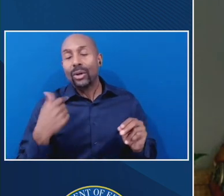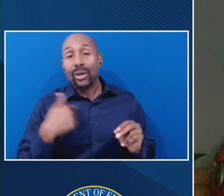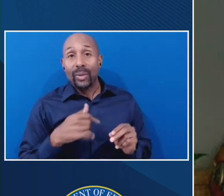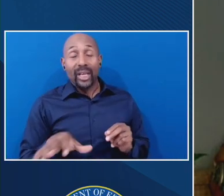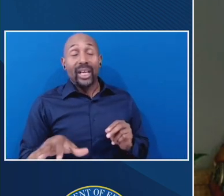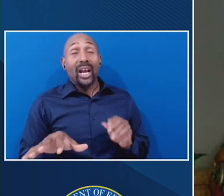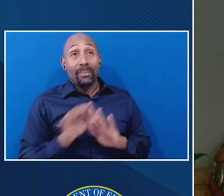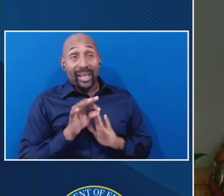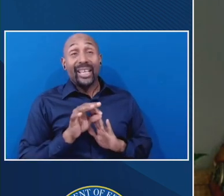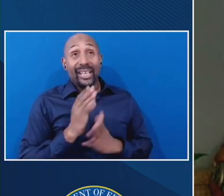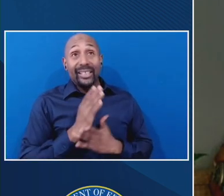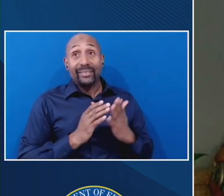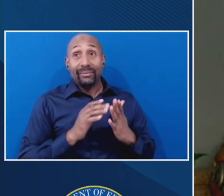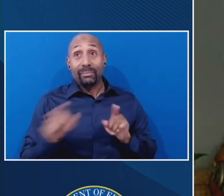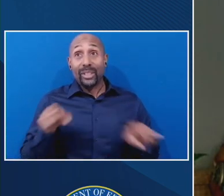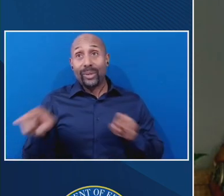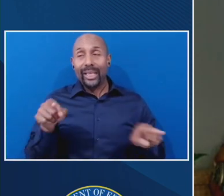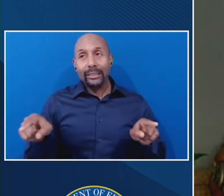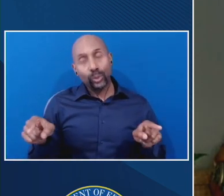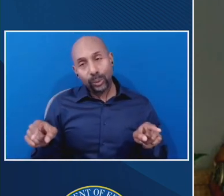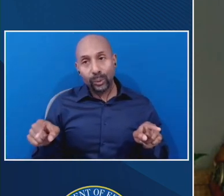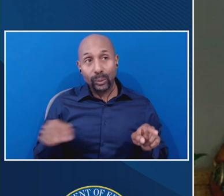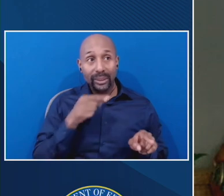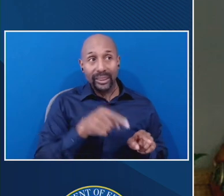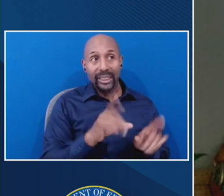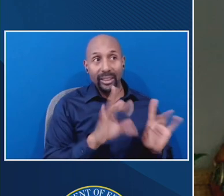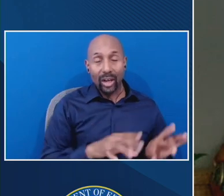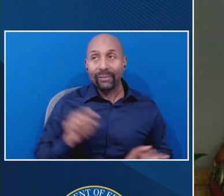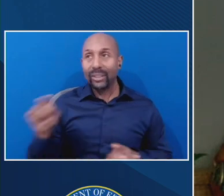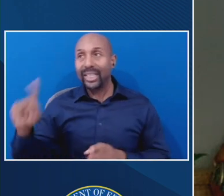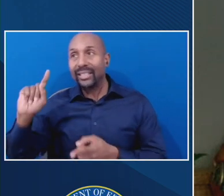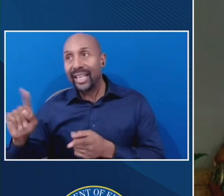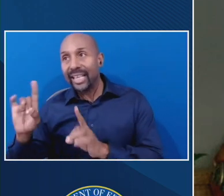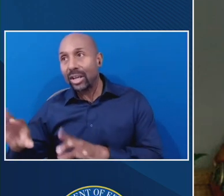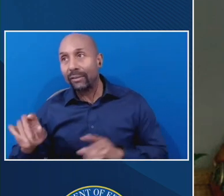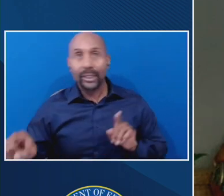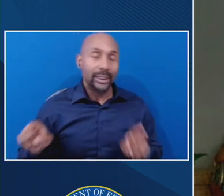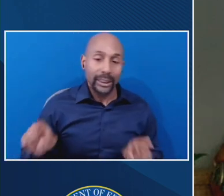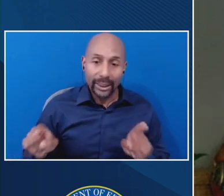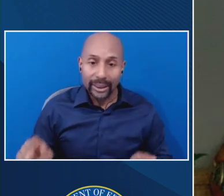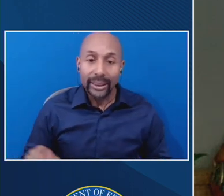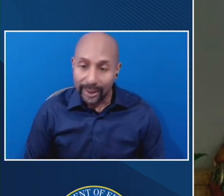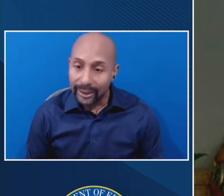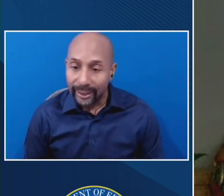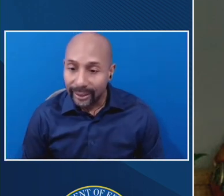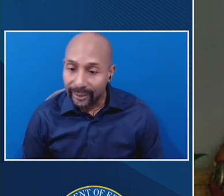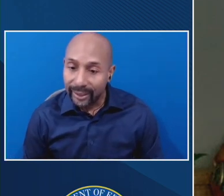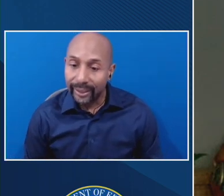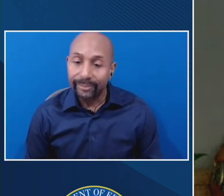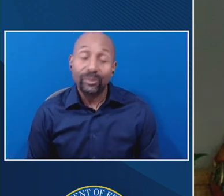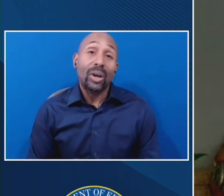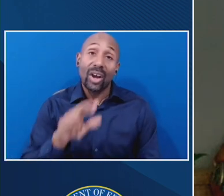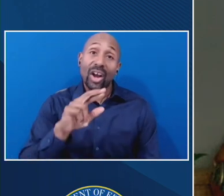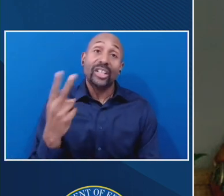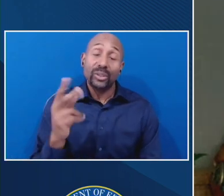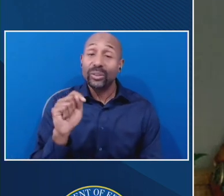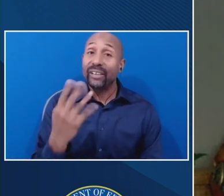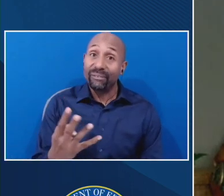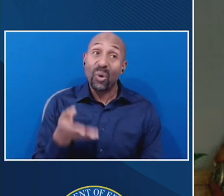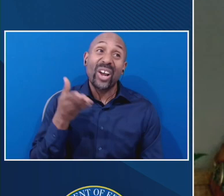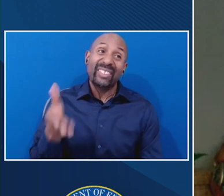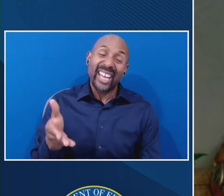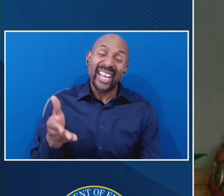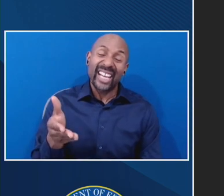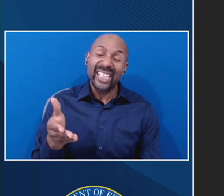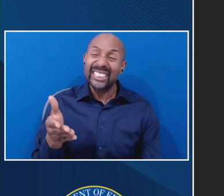that has to do with the fact that R2-T4 exists in the first place for really low income students. shouldn't, but that's the choice we have.